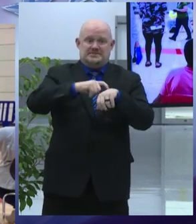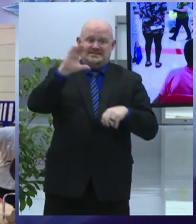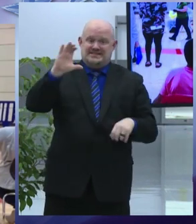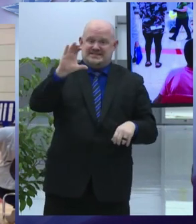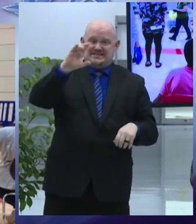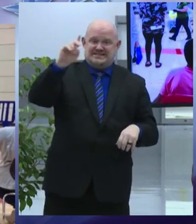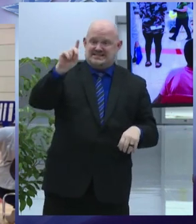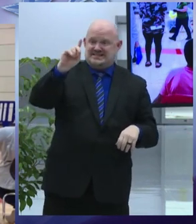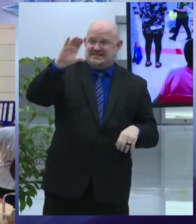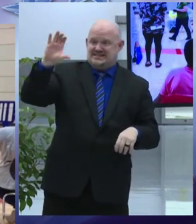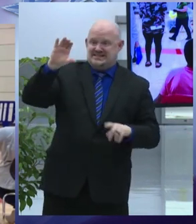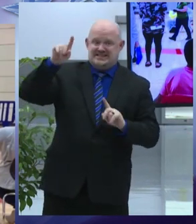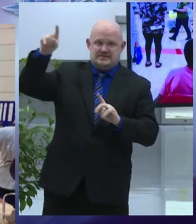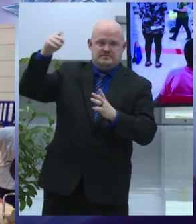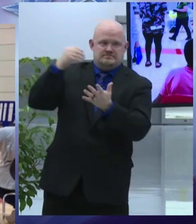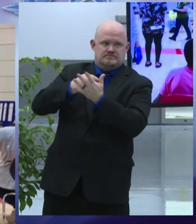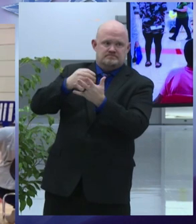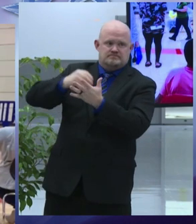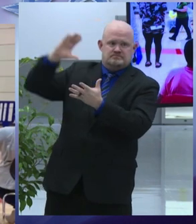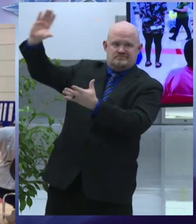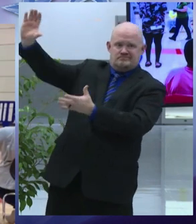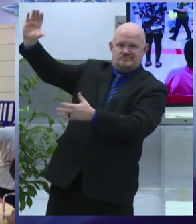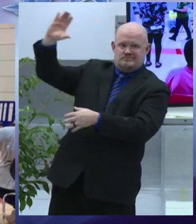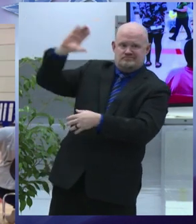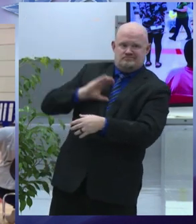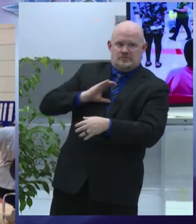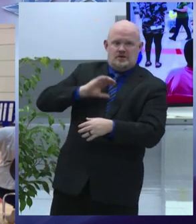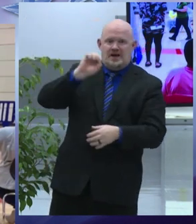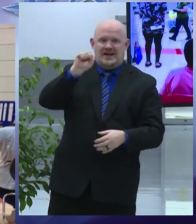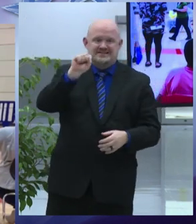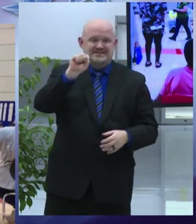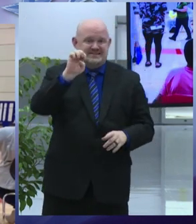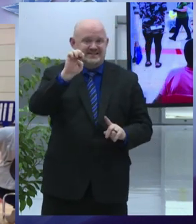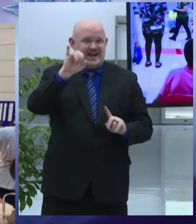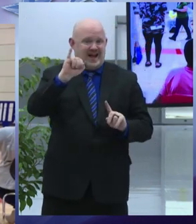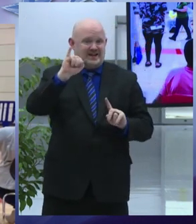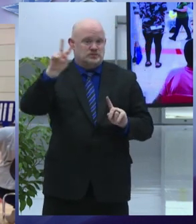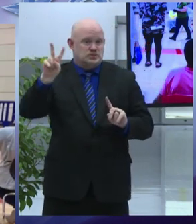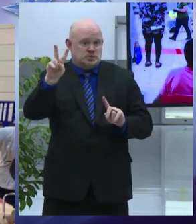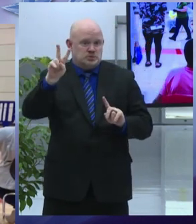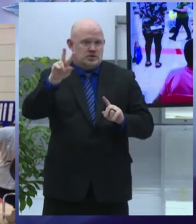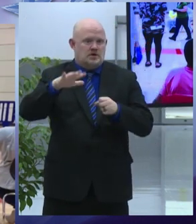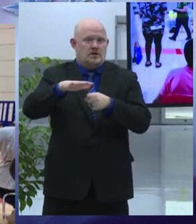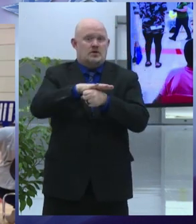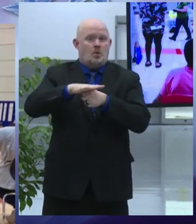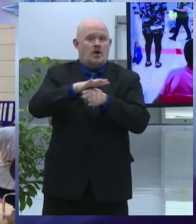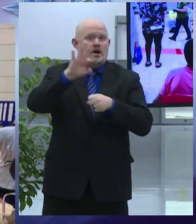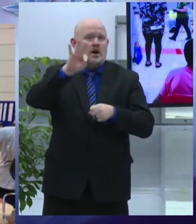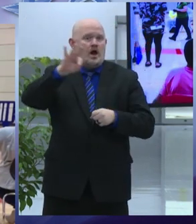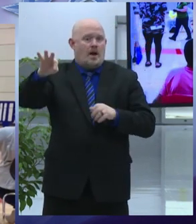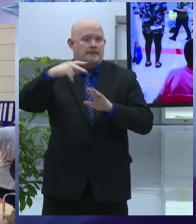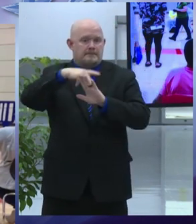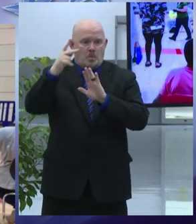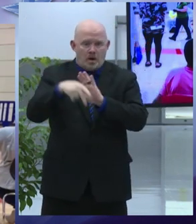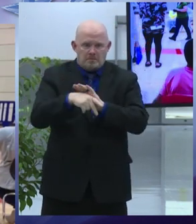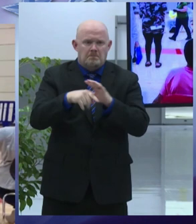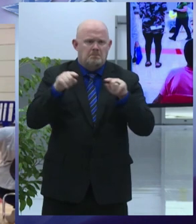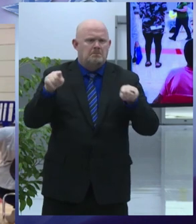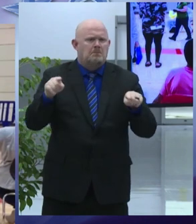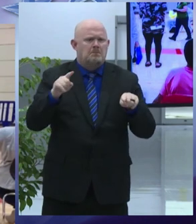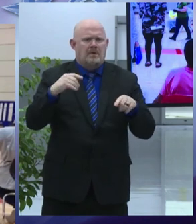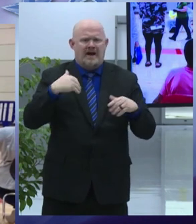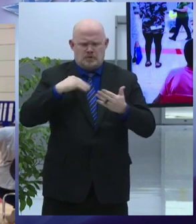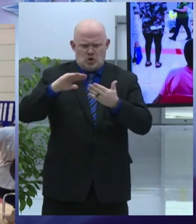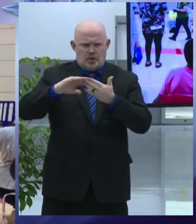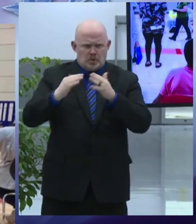1199's healthcare education project the covid cares response program will put community ambassadors into neighborhoods where vaccine